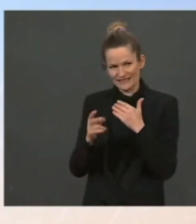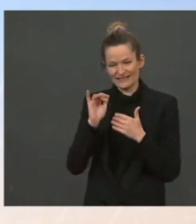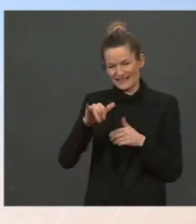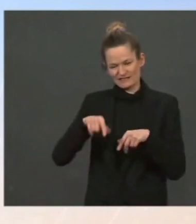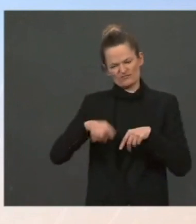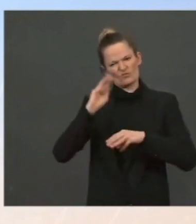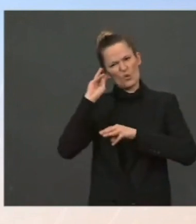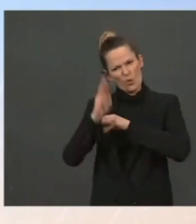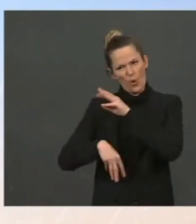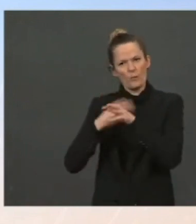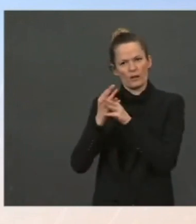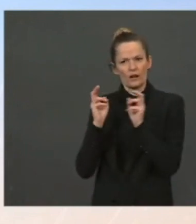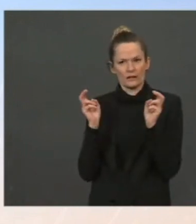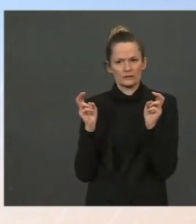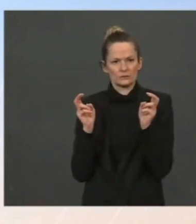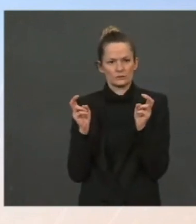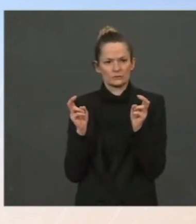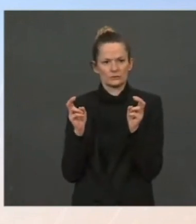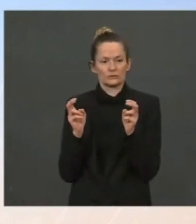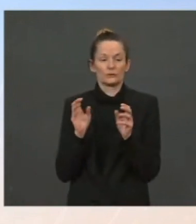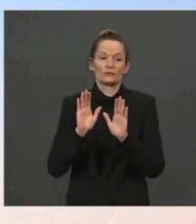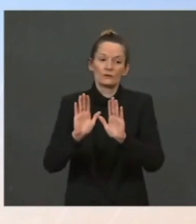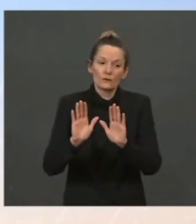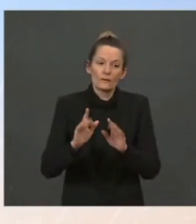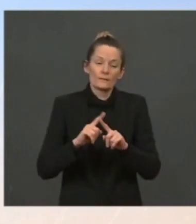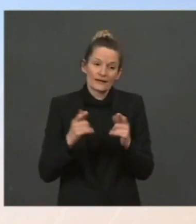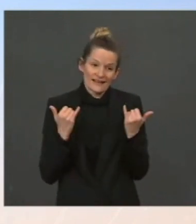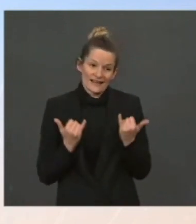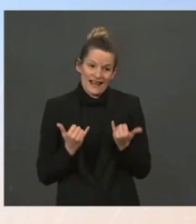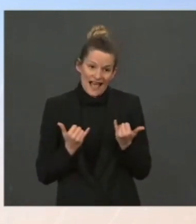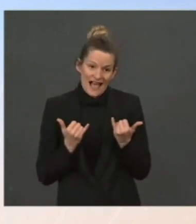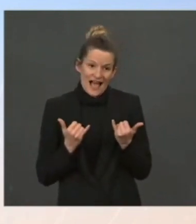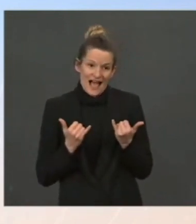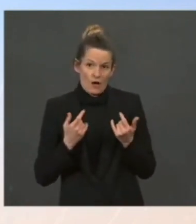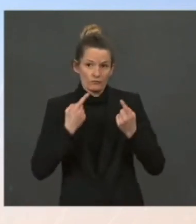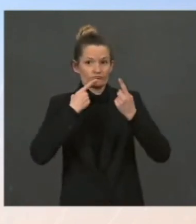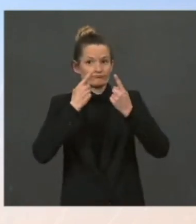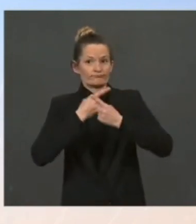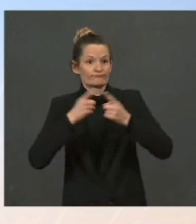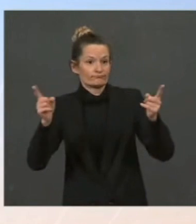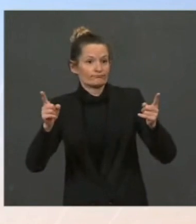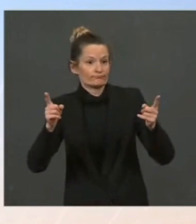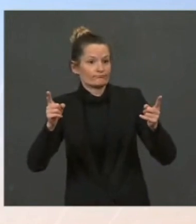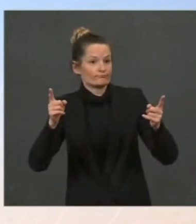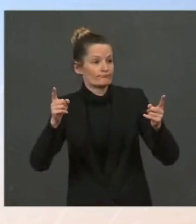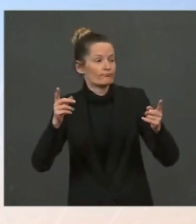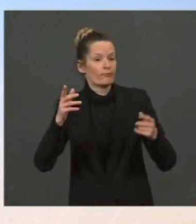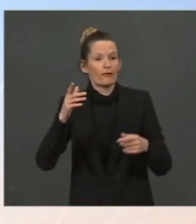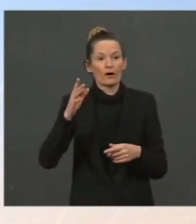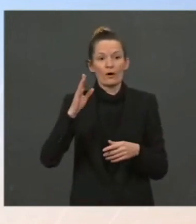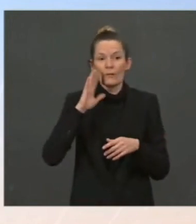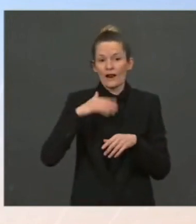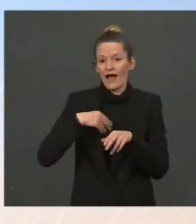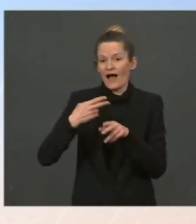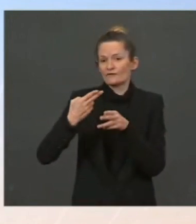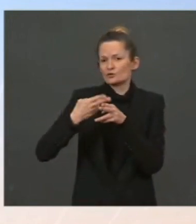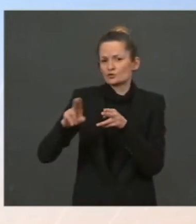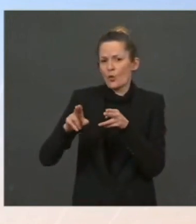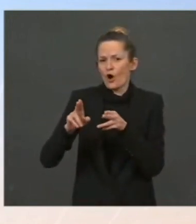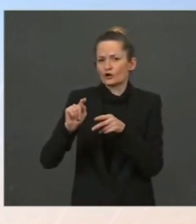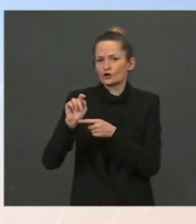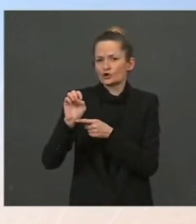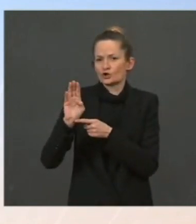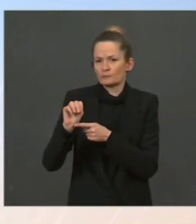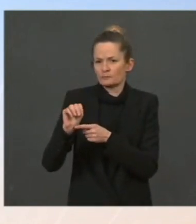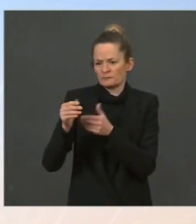a bridge to a longer-term issue. It's a short-term pinch. We want to make sure we do what we can to